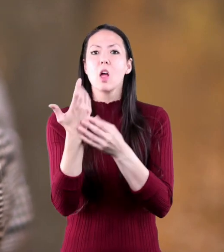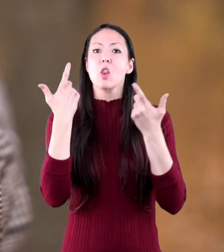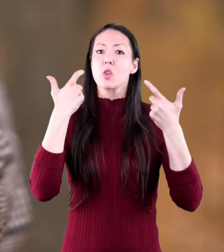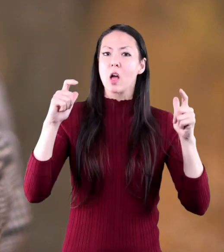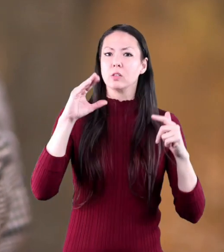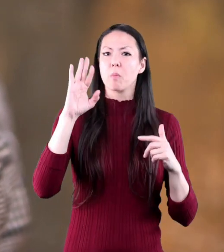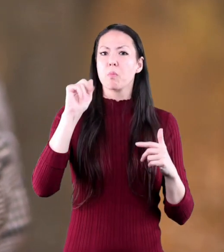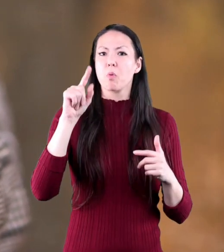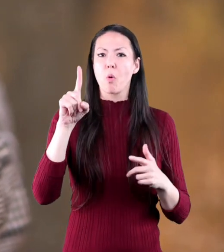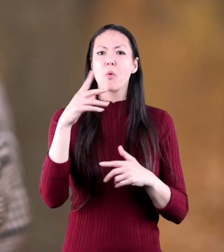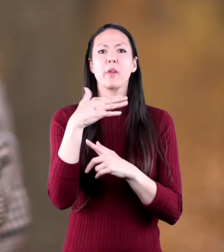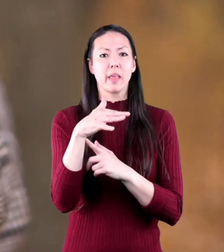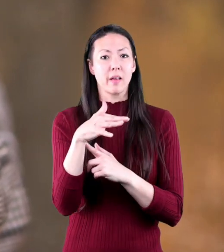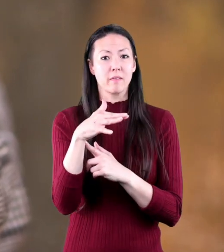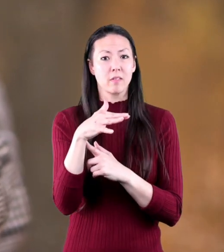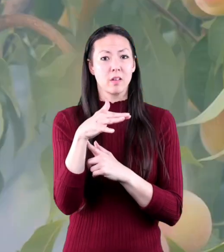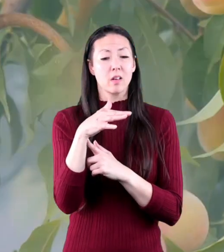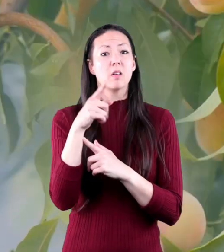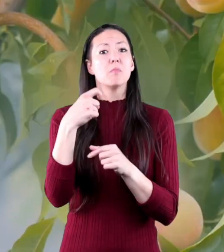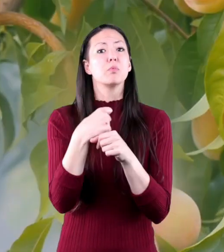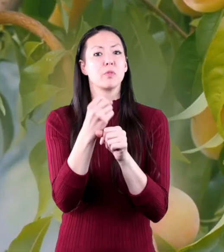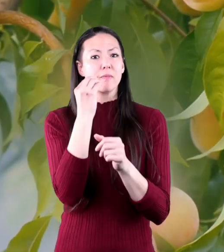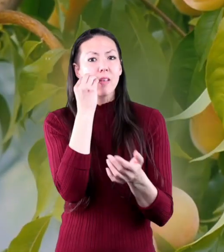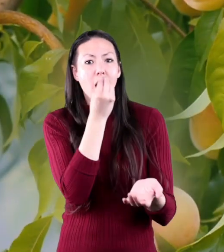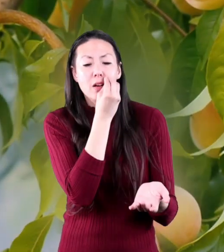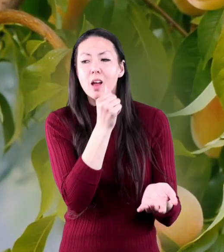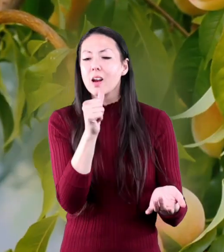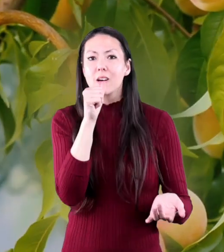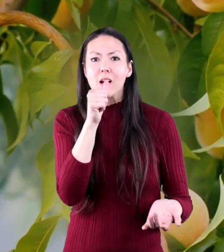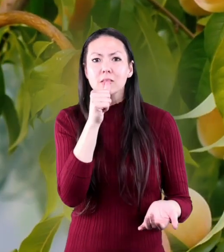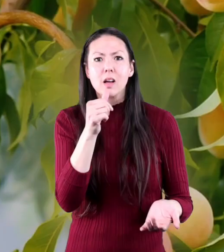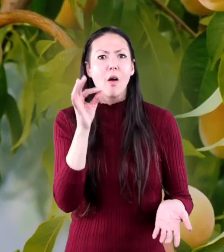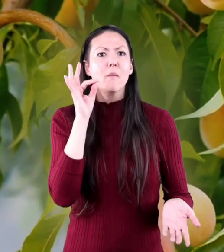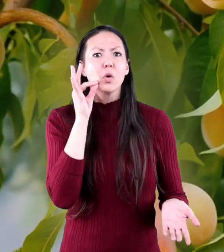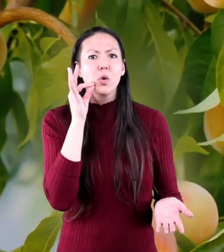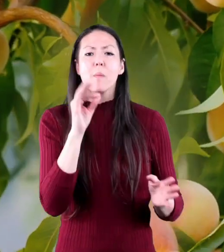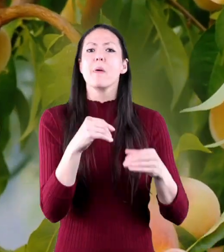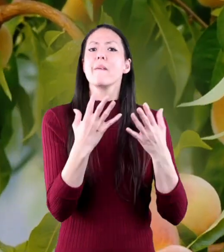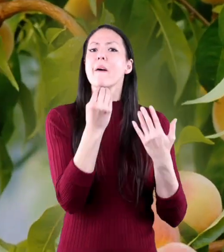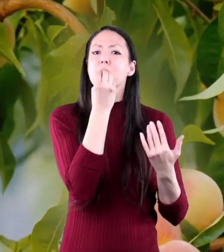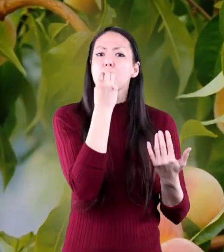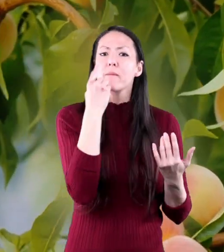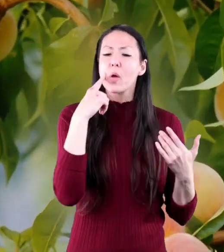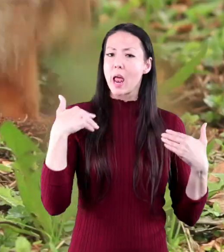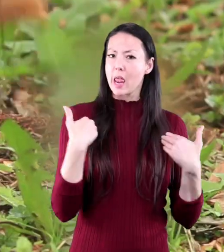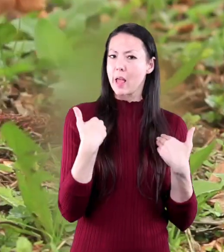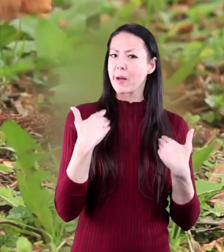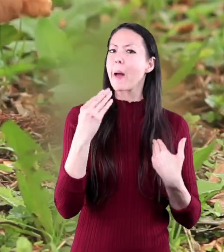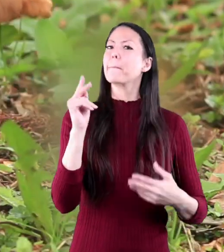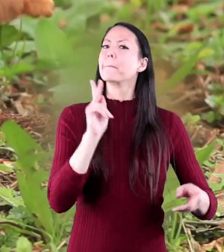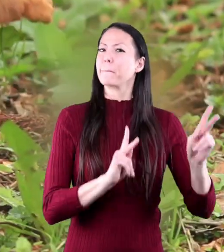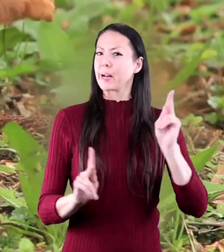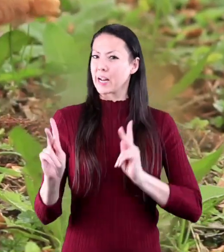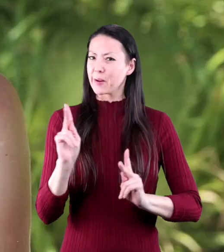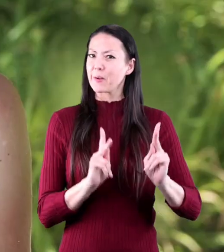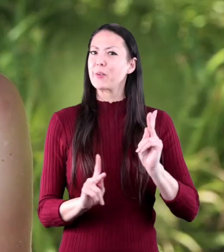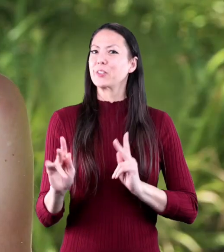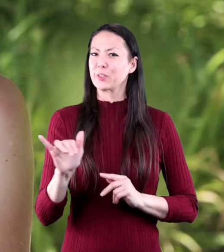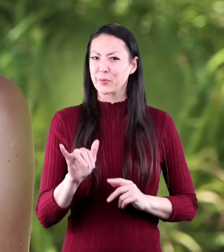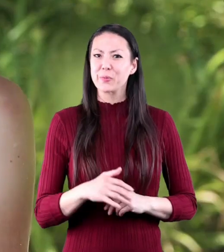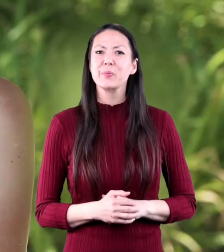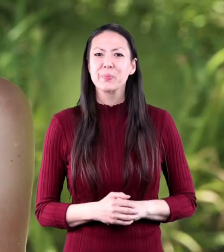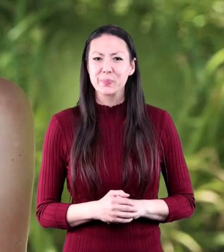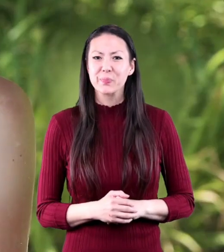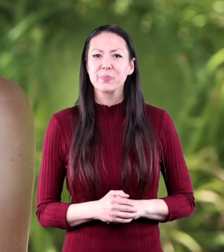have large and broad leaves, and often produce flowers, nuts, or fruits that provide food for animals and